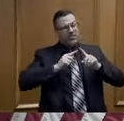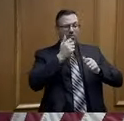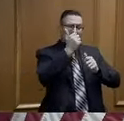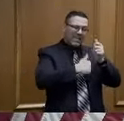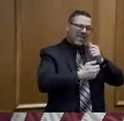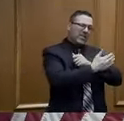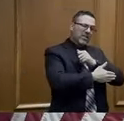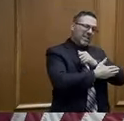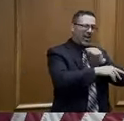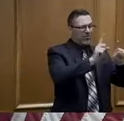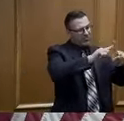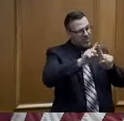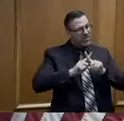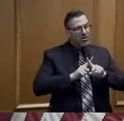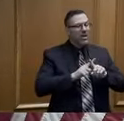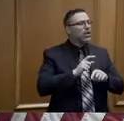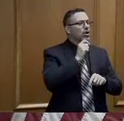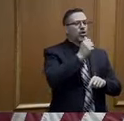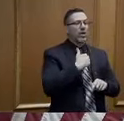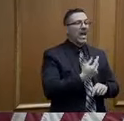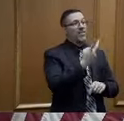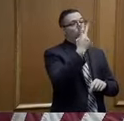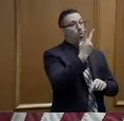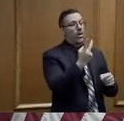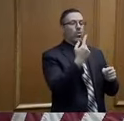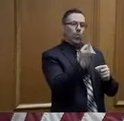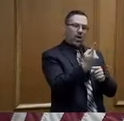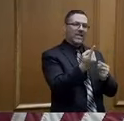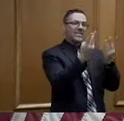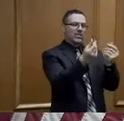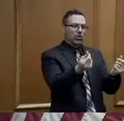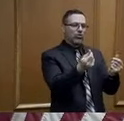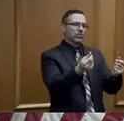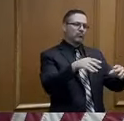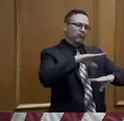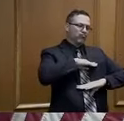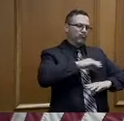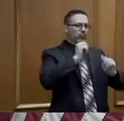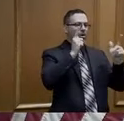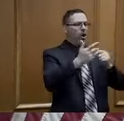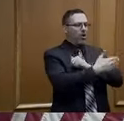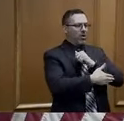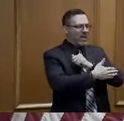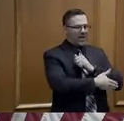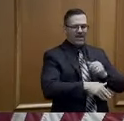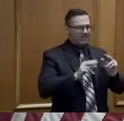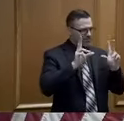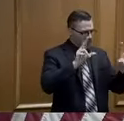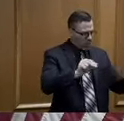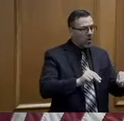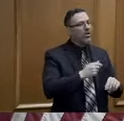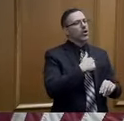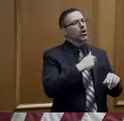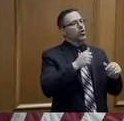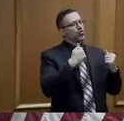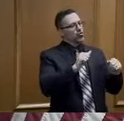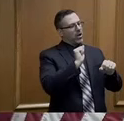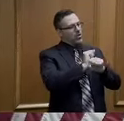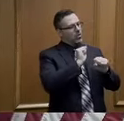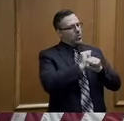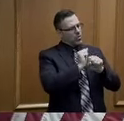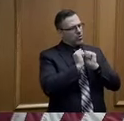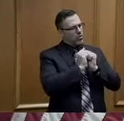is different. There's no one-size-fits-all. There's no guaranteed solution. And so we're being very thoughtful to work together.